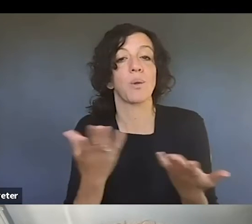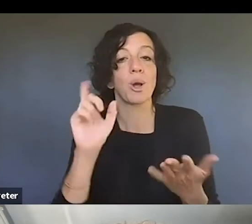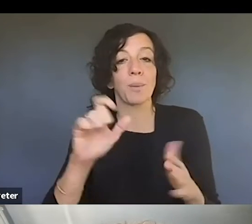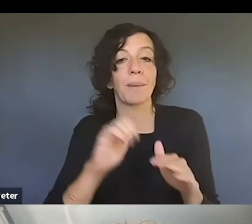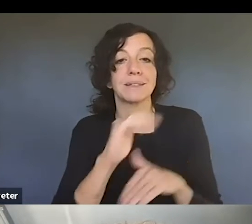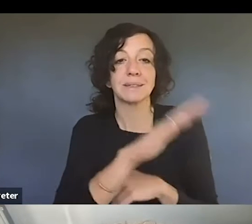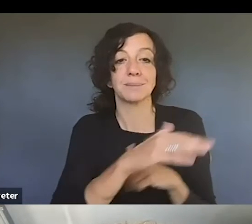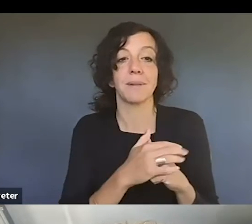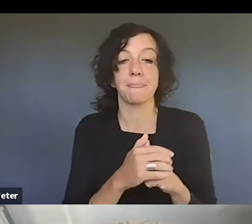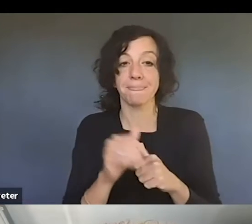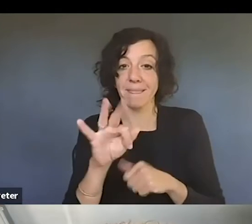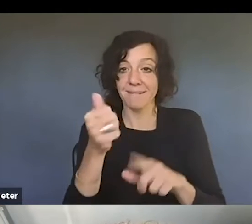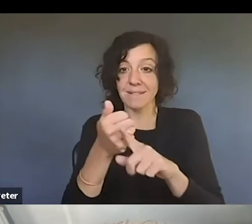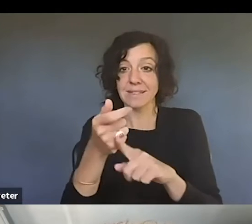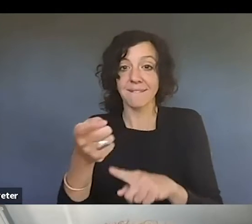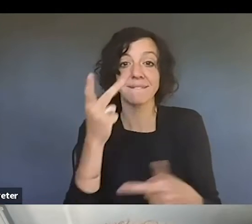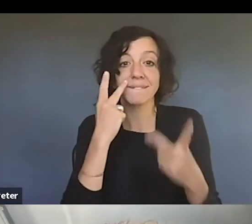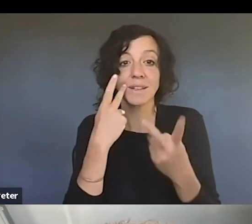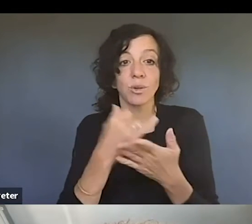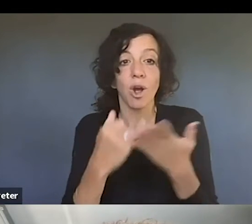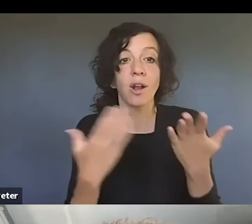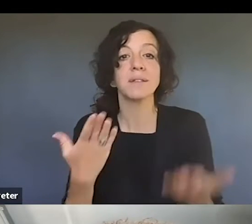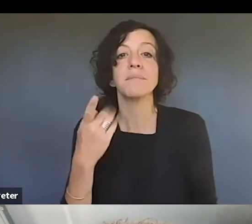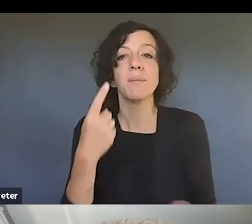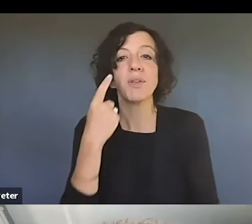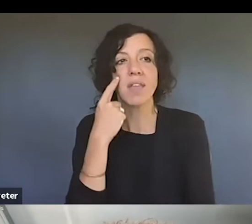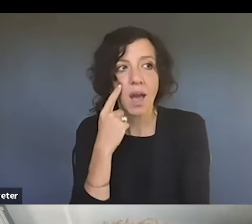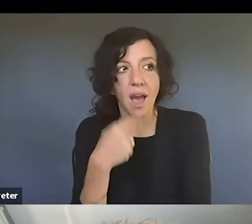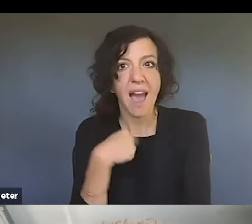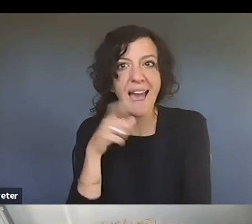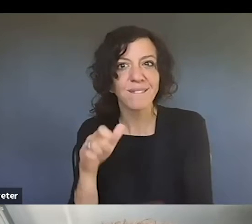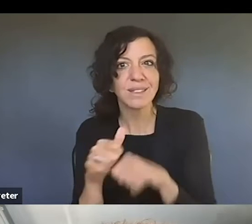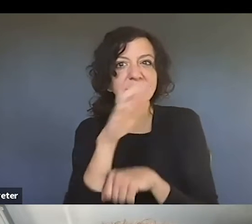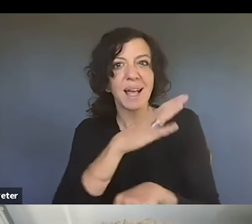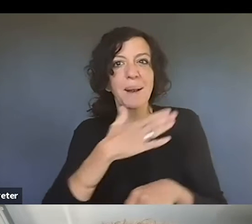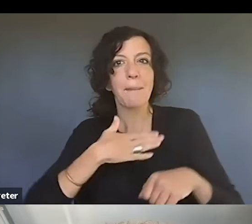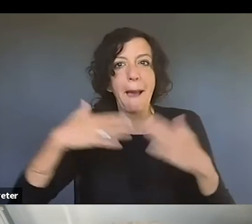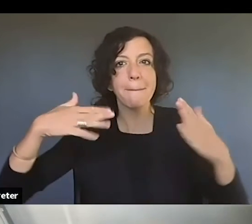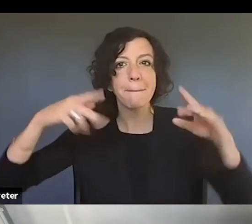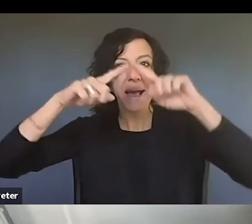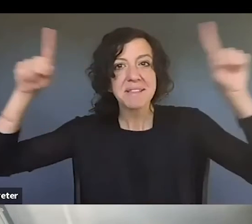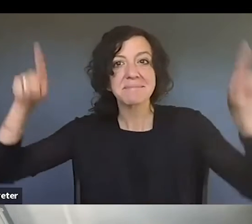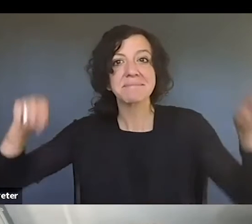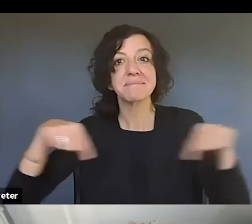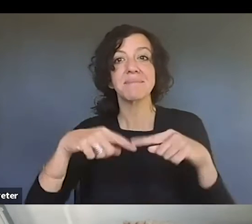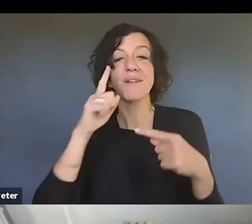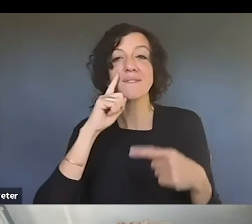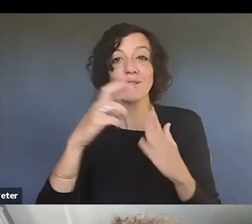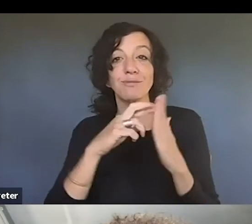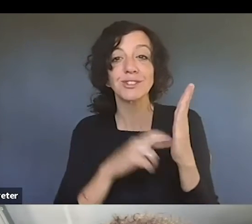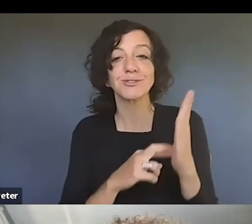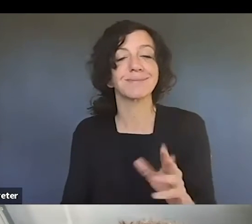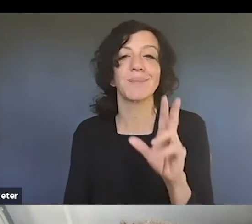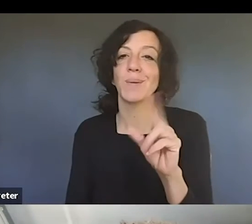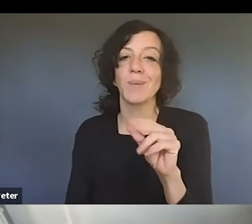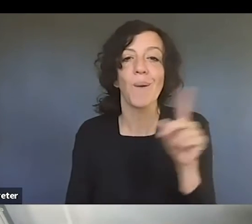artist, you might be sitting at home saying, Oh my God, do I have to send her my painting to register it? No, you don't have to do that. And I'm sure